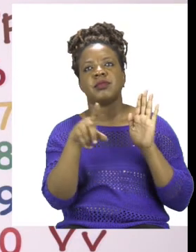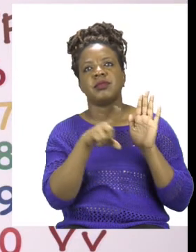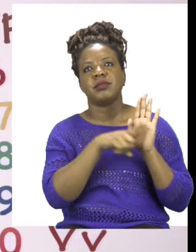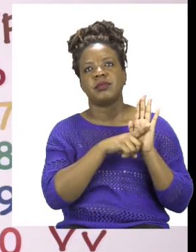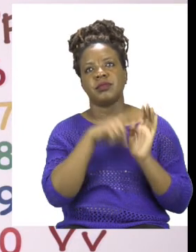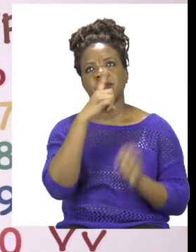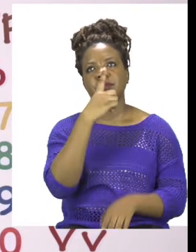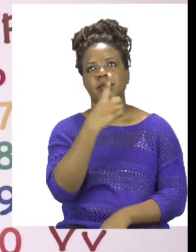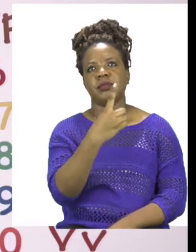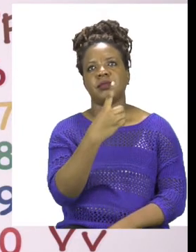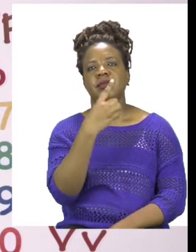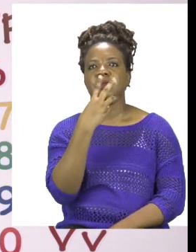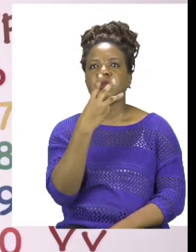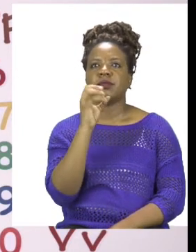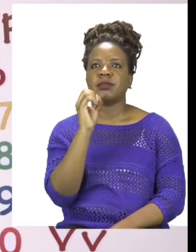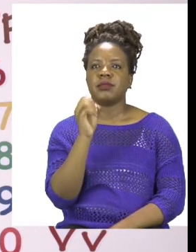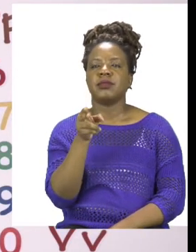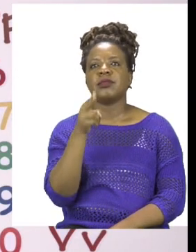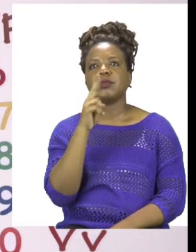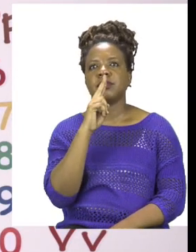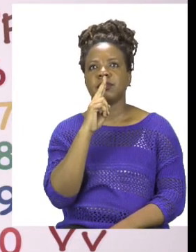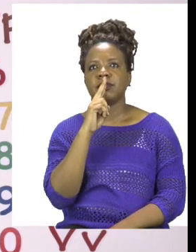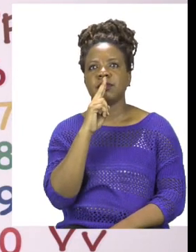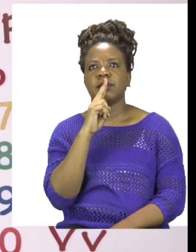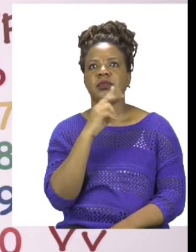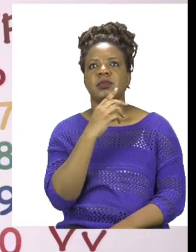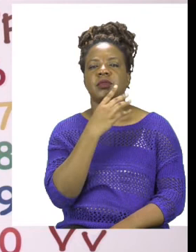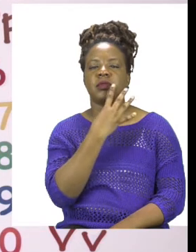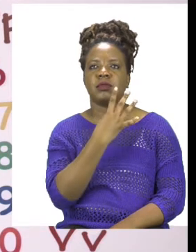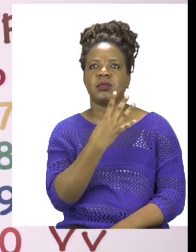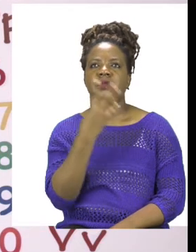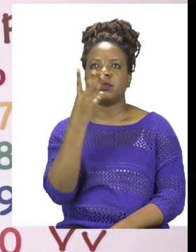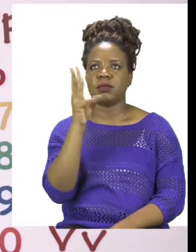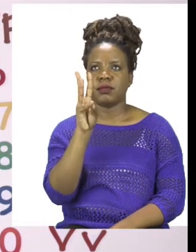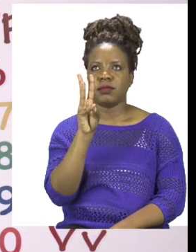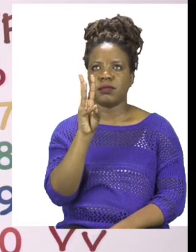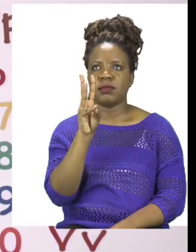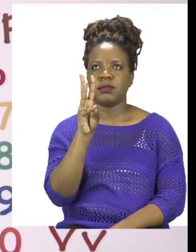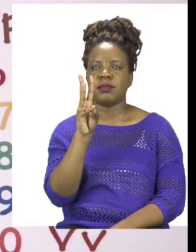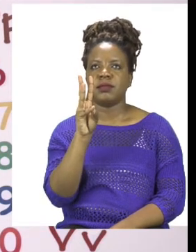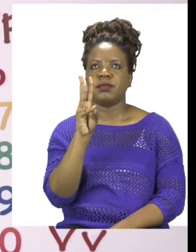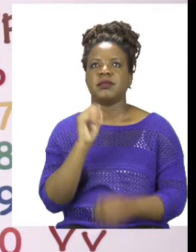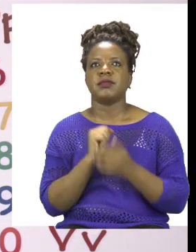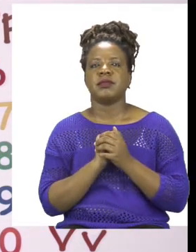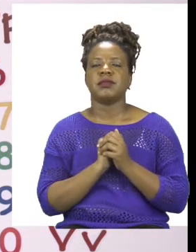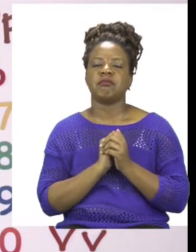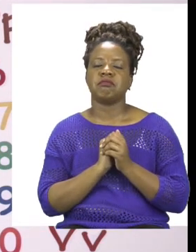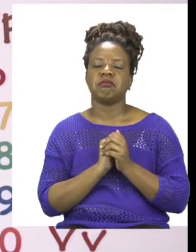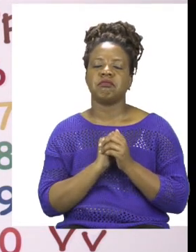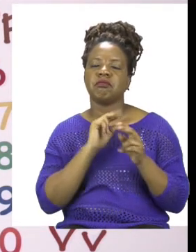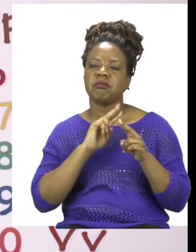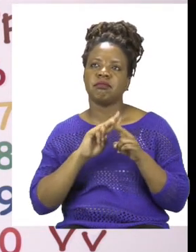130 will give us 46. So take your time